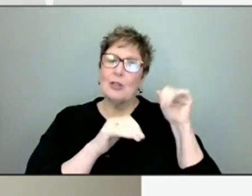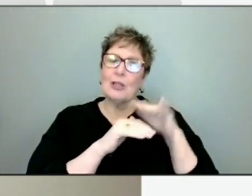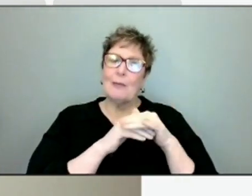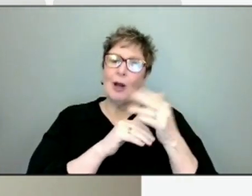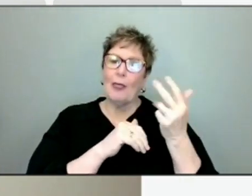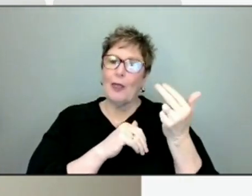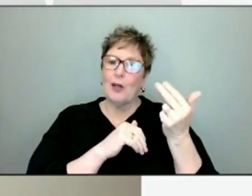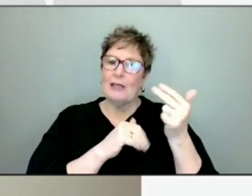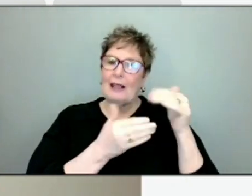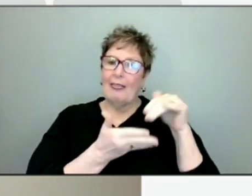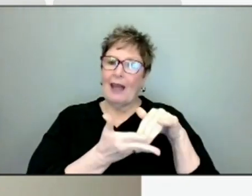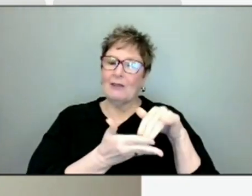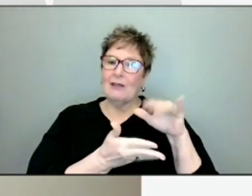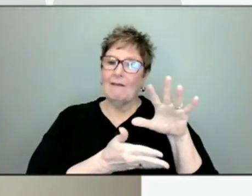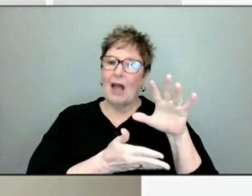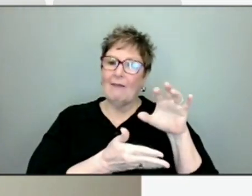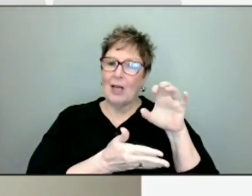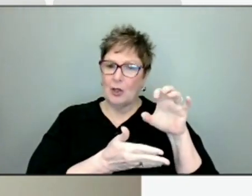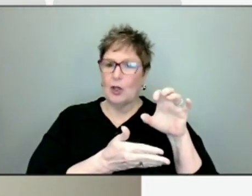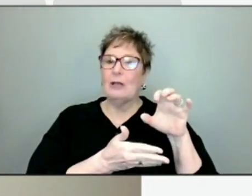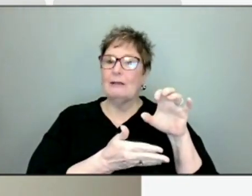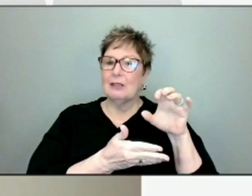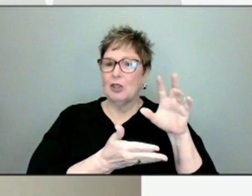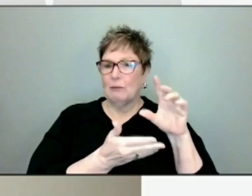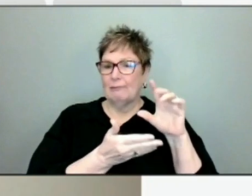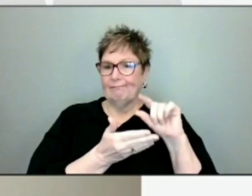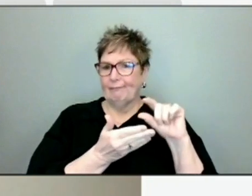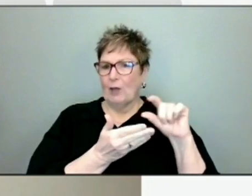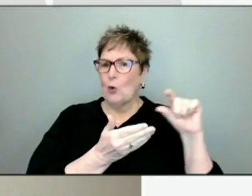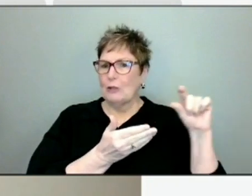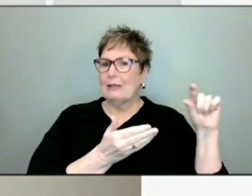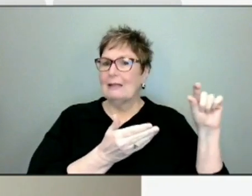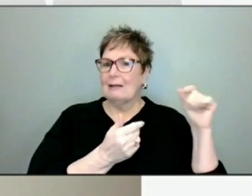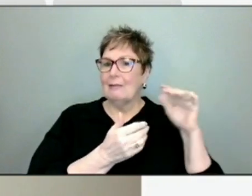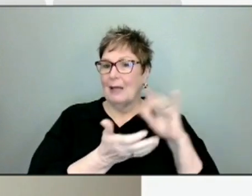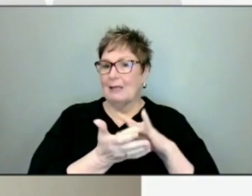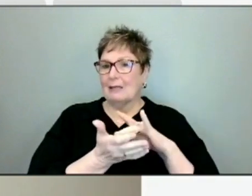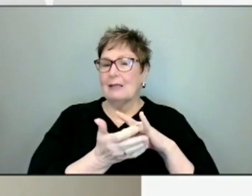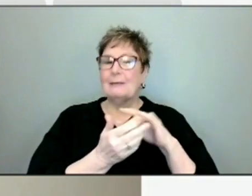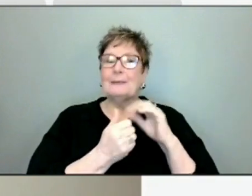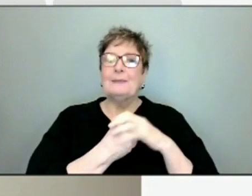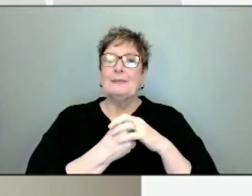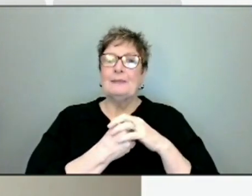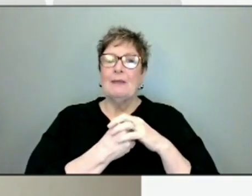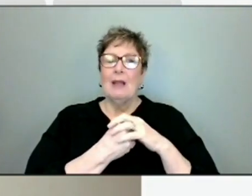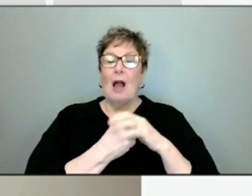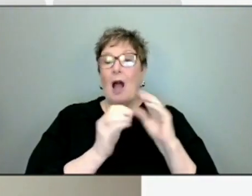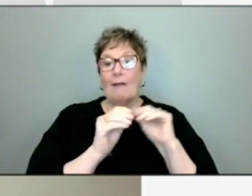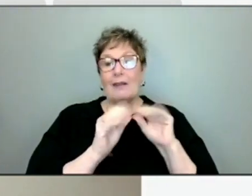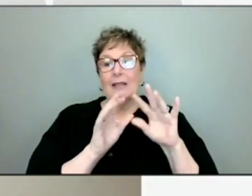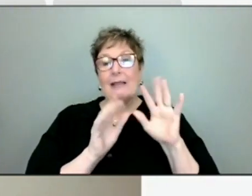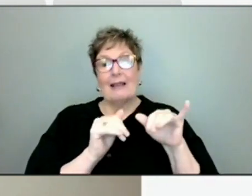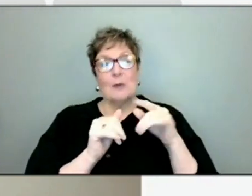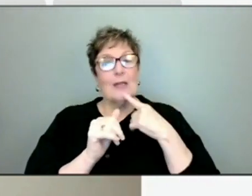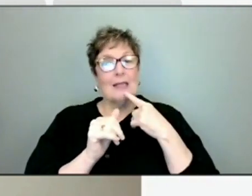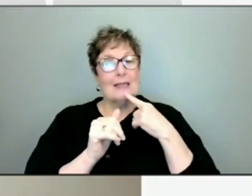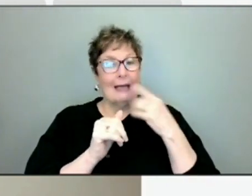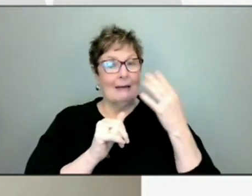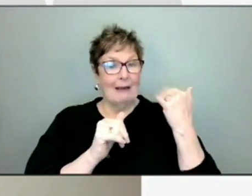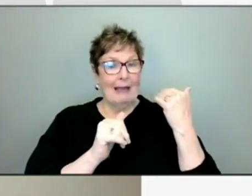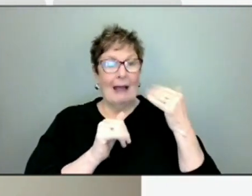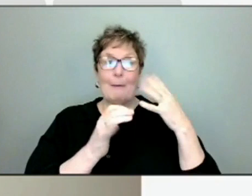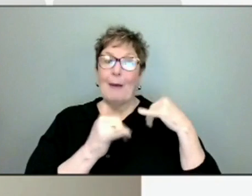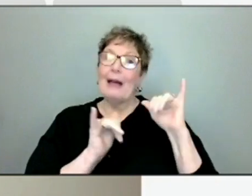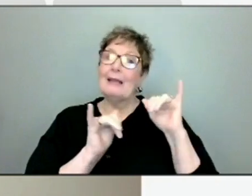,500. And well, obviously, as Gibby mentioned earlier, that's subject to